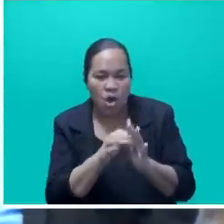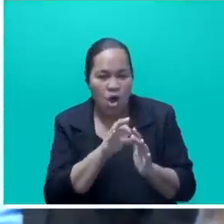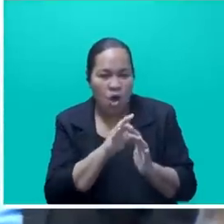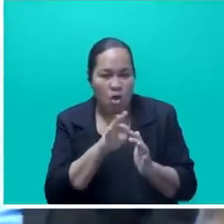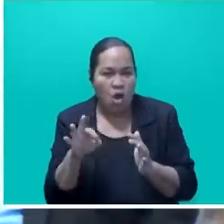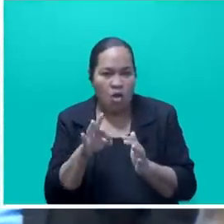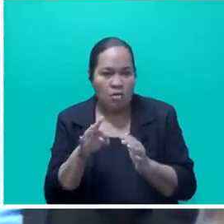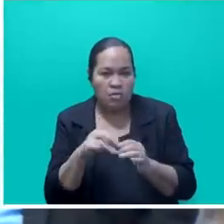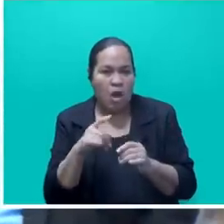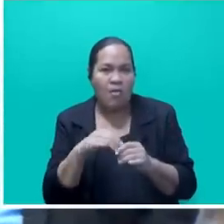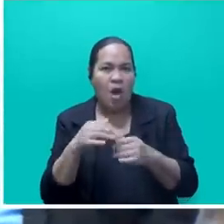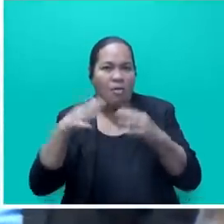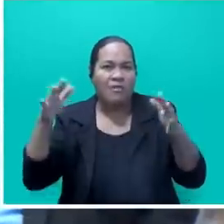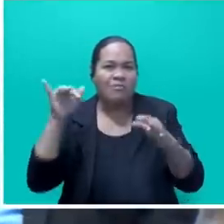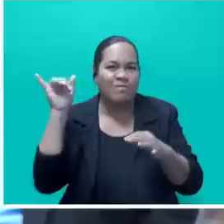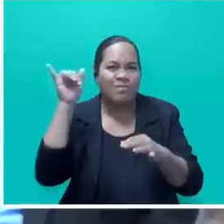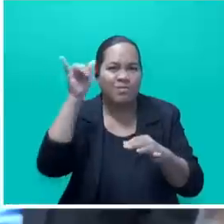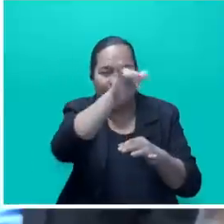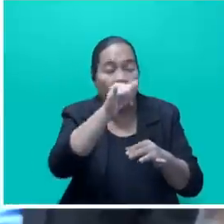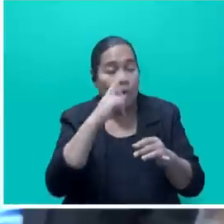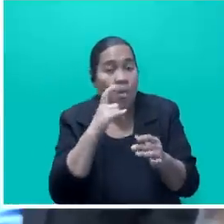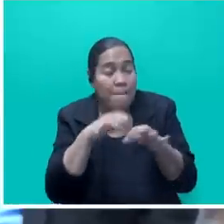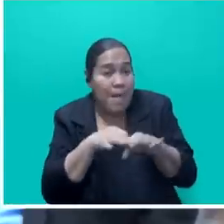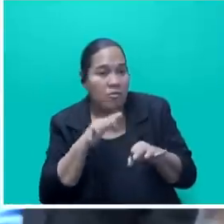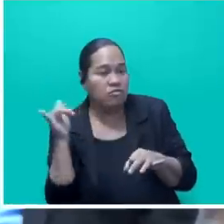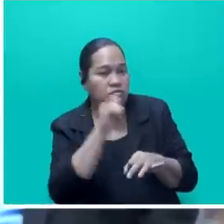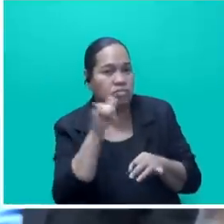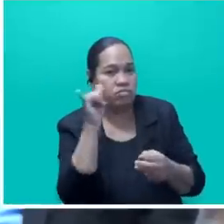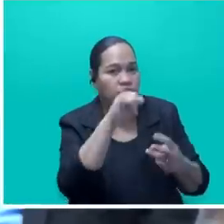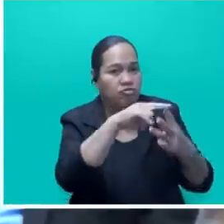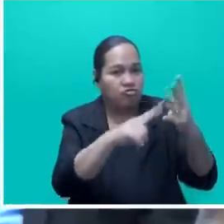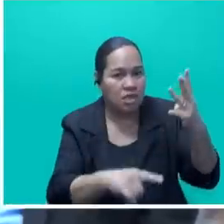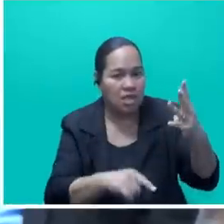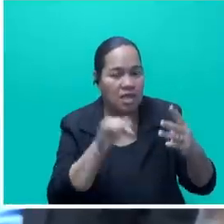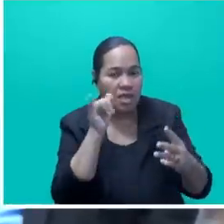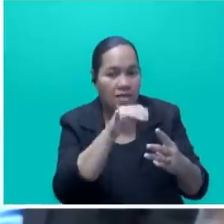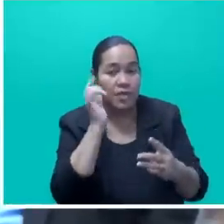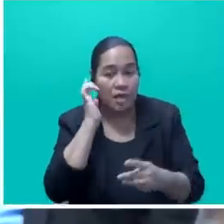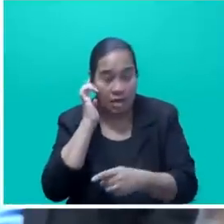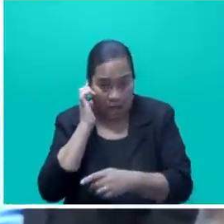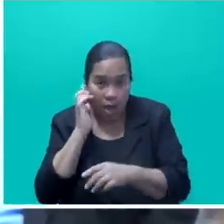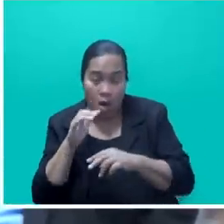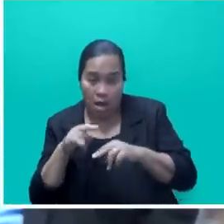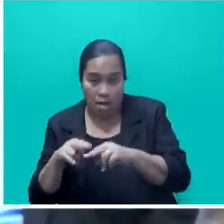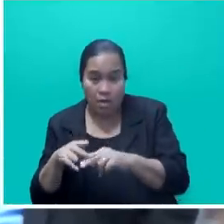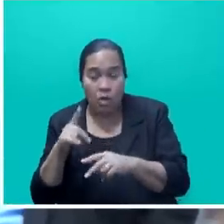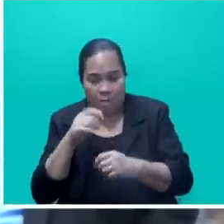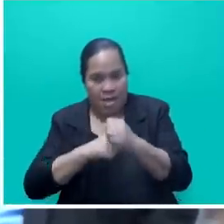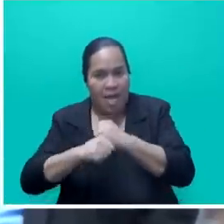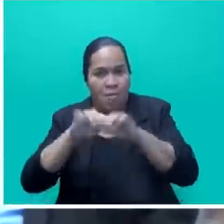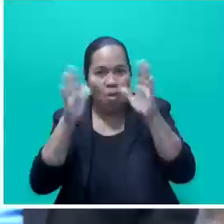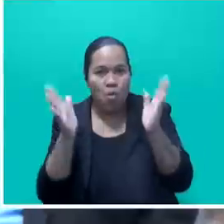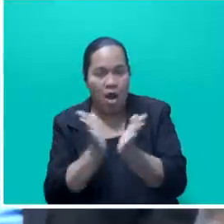on open skies. The National Carrier is a five-star rated airline that is on a journey to becoming world-class,